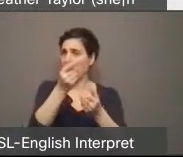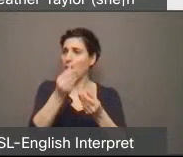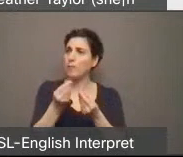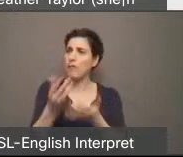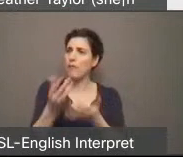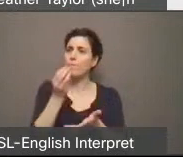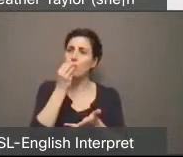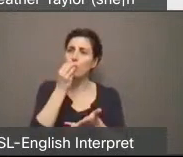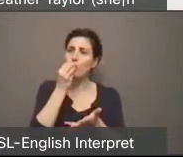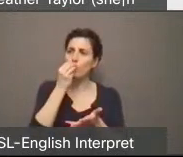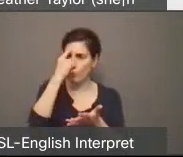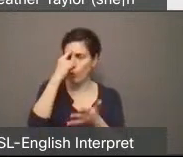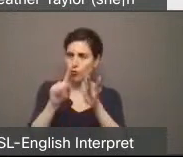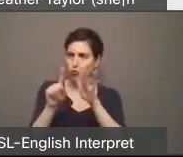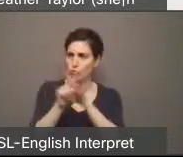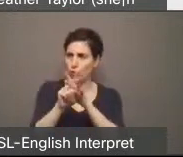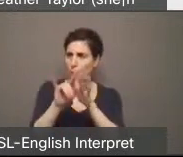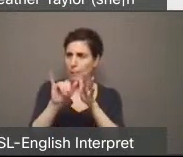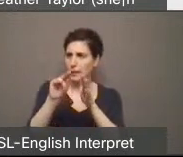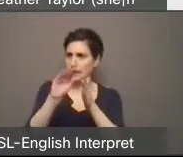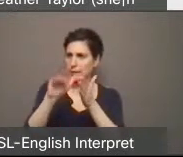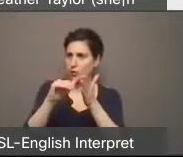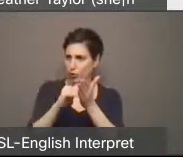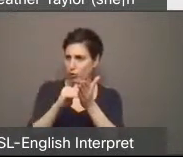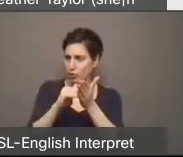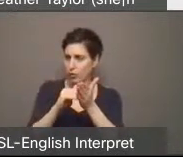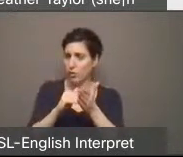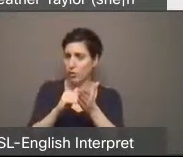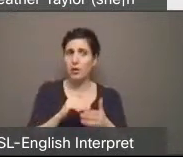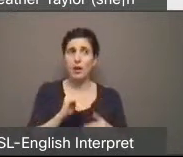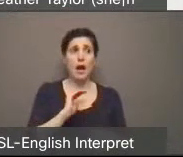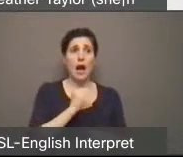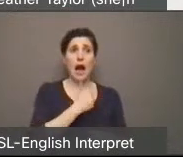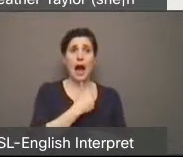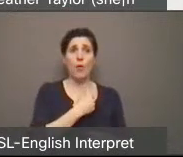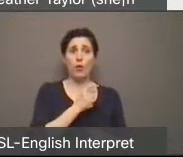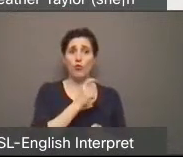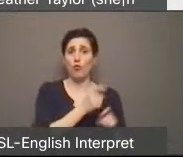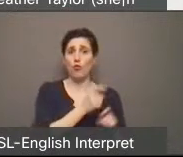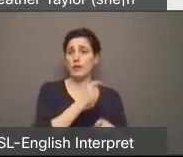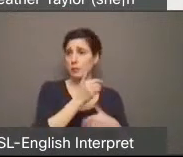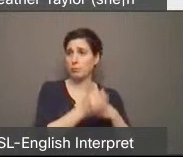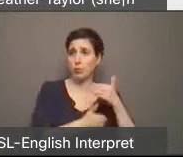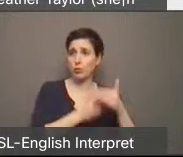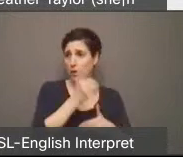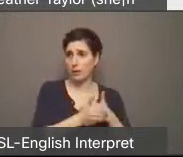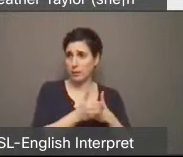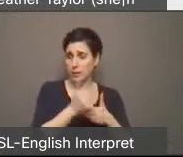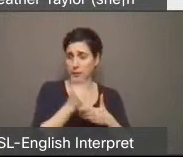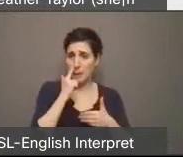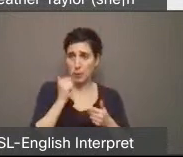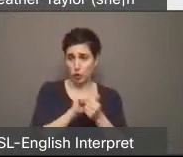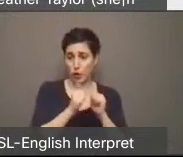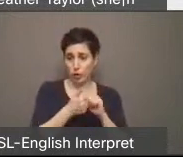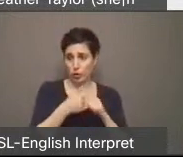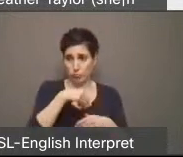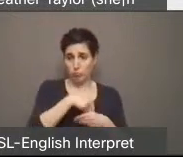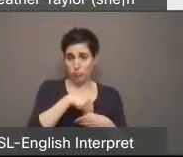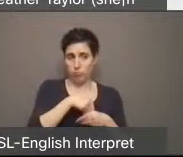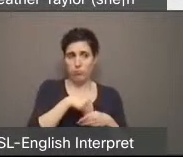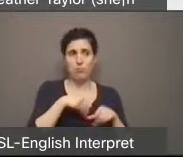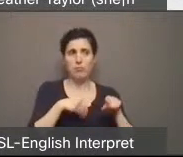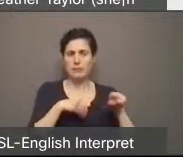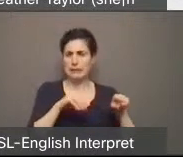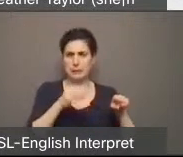And through a technical change that we're making to our grant process, they may be unable to, to, to,